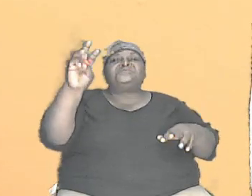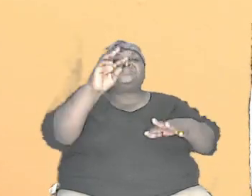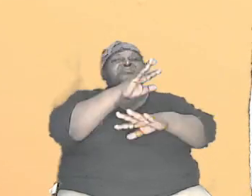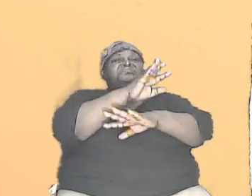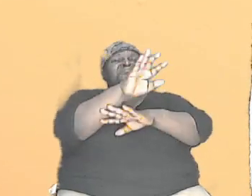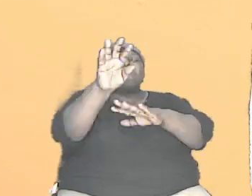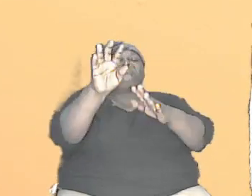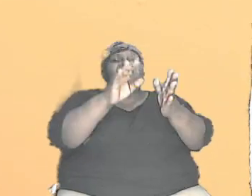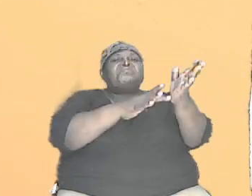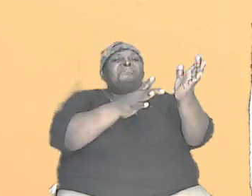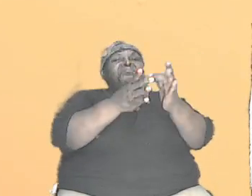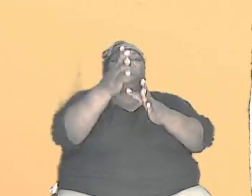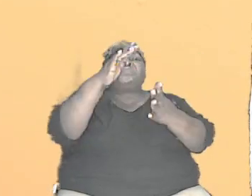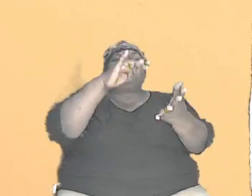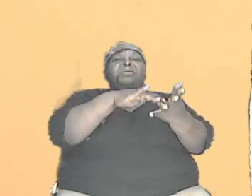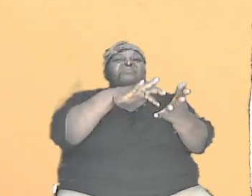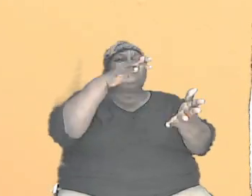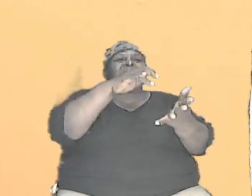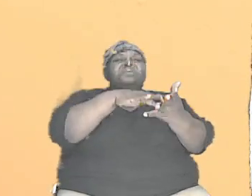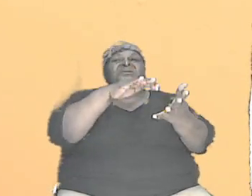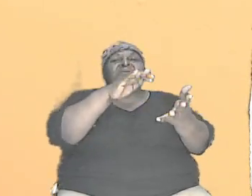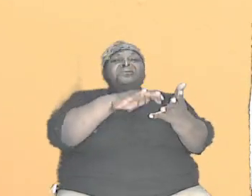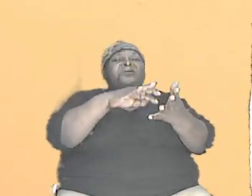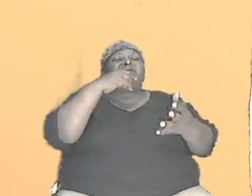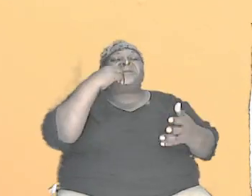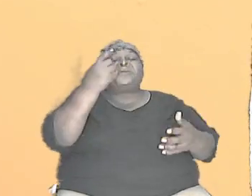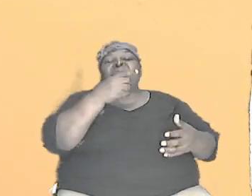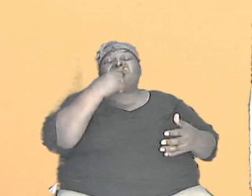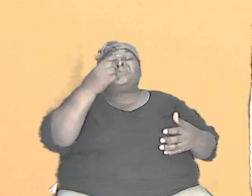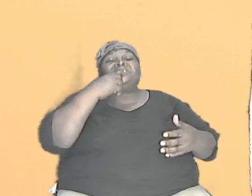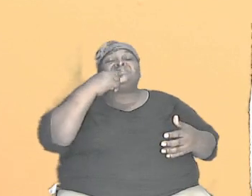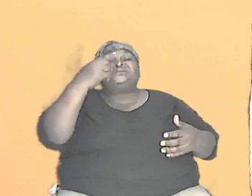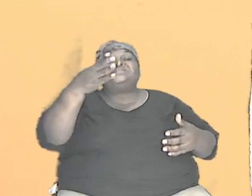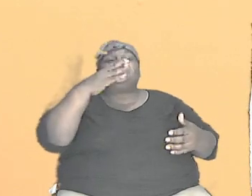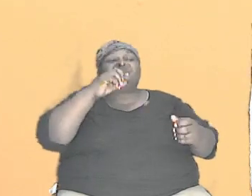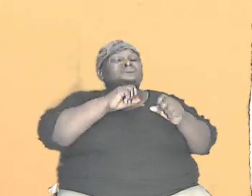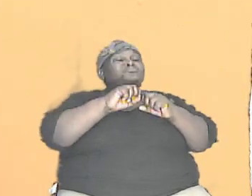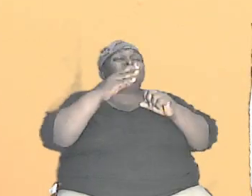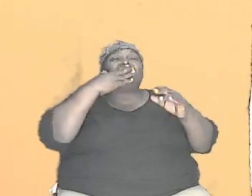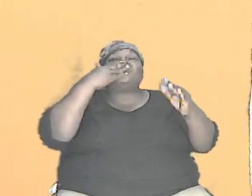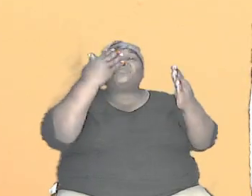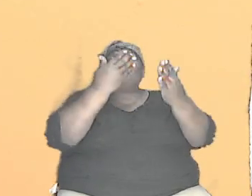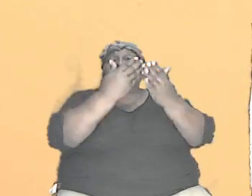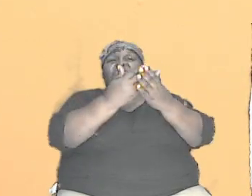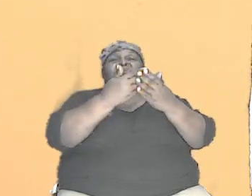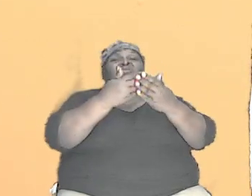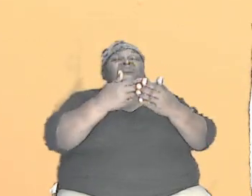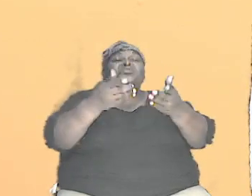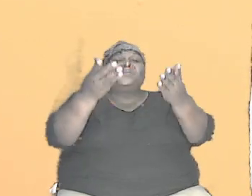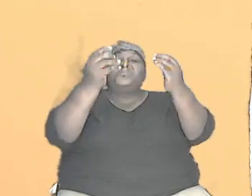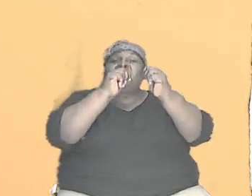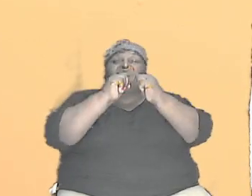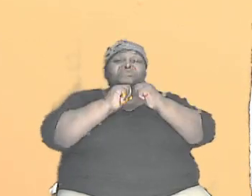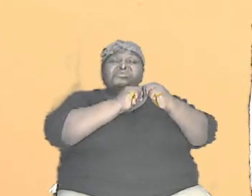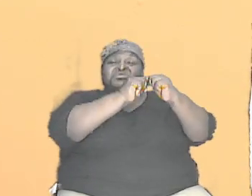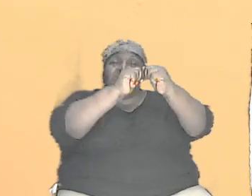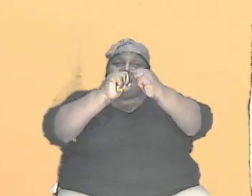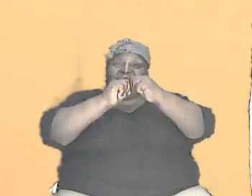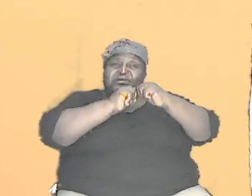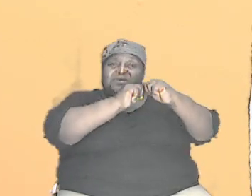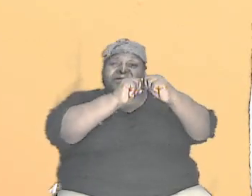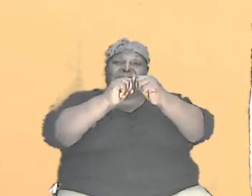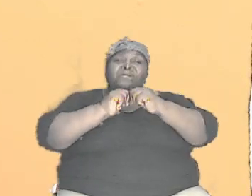Study. As we have always said, it is always so good for us to get together and